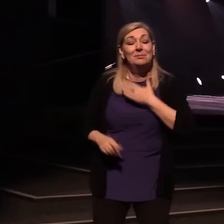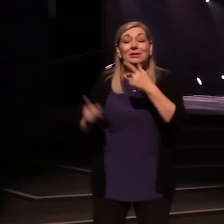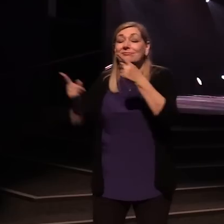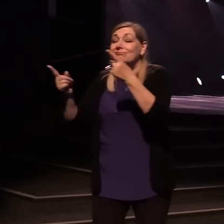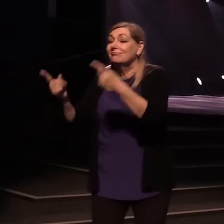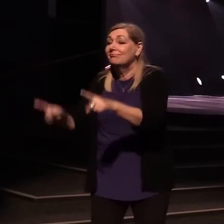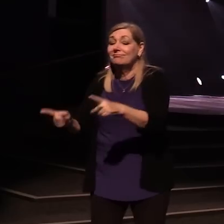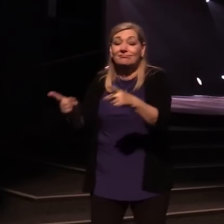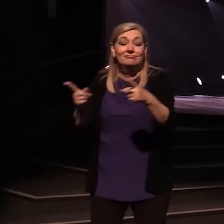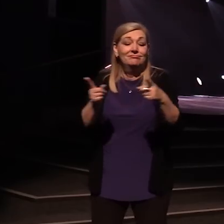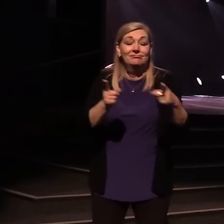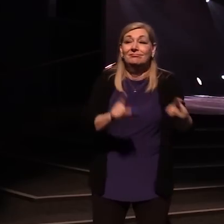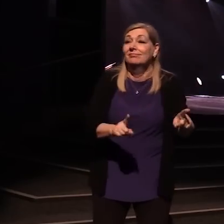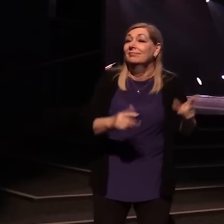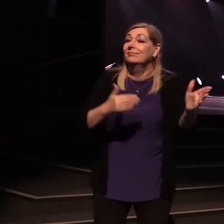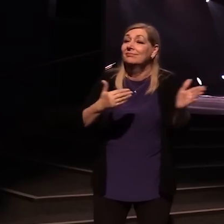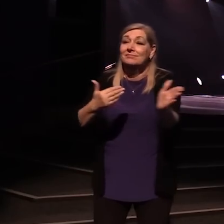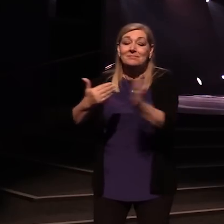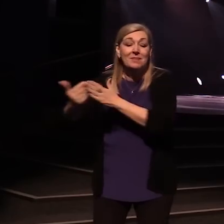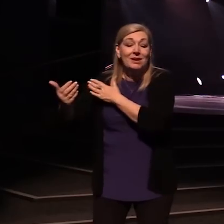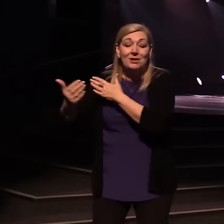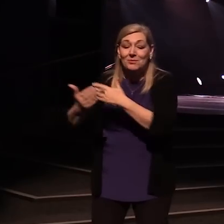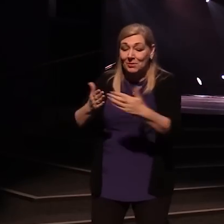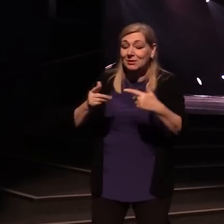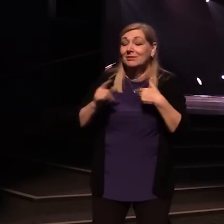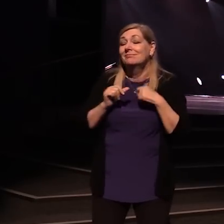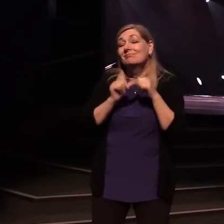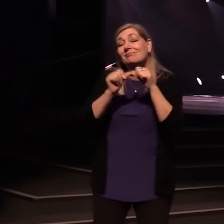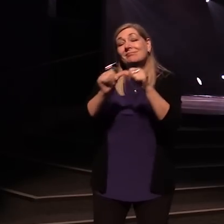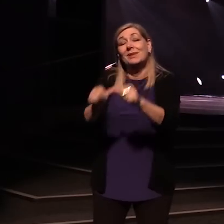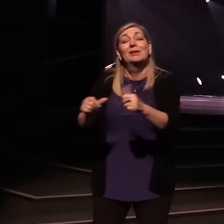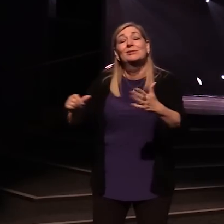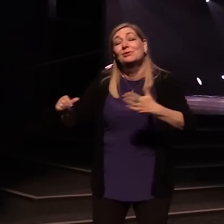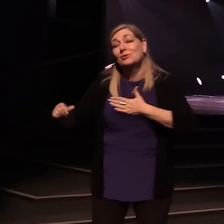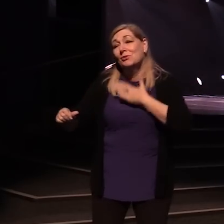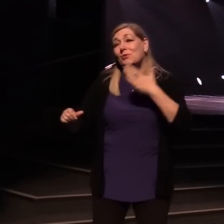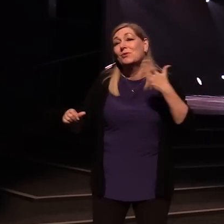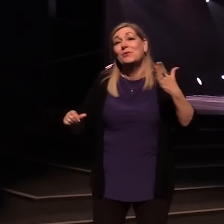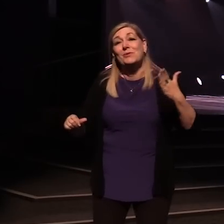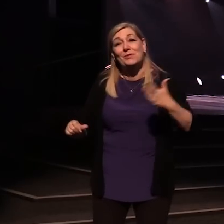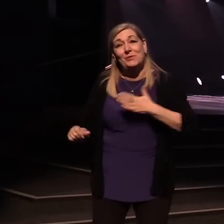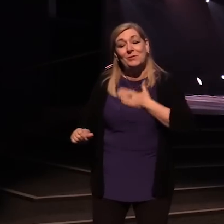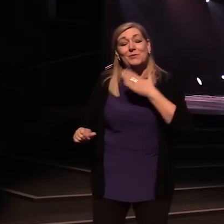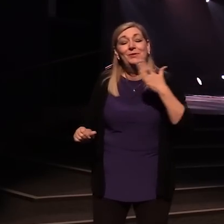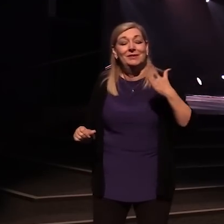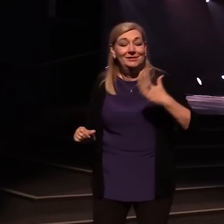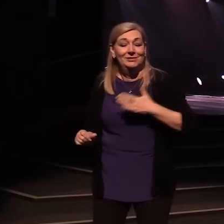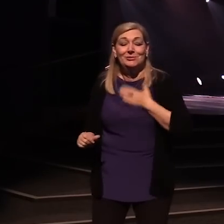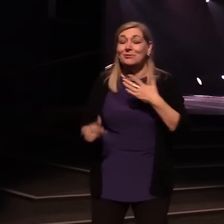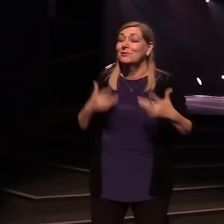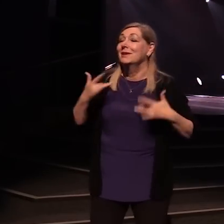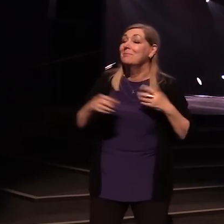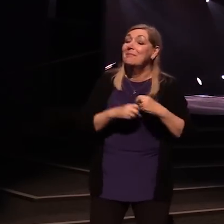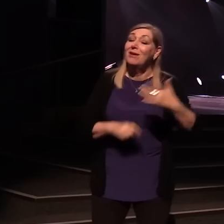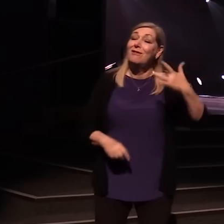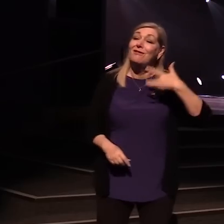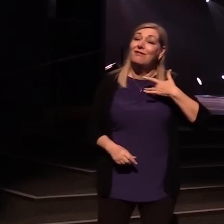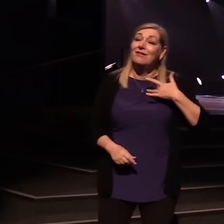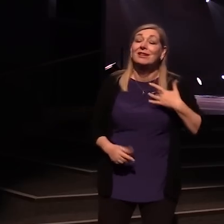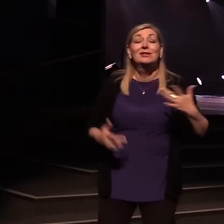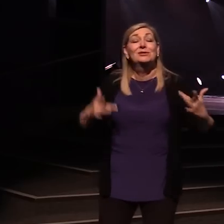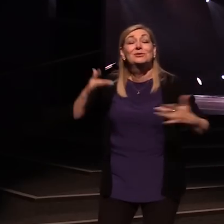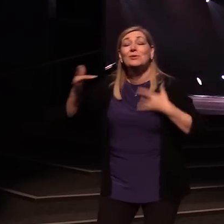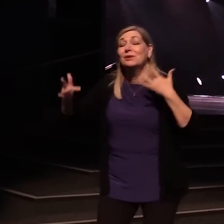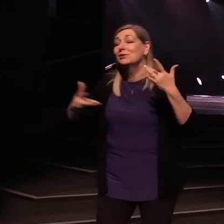again. Whatever comes tomorrow, I've got joy, joy, joy. Down in my